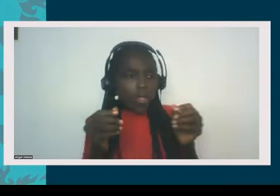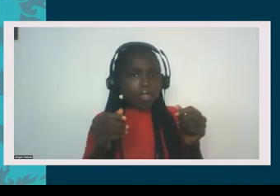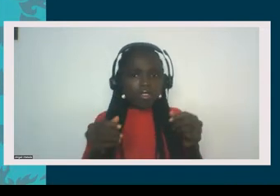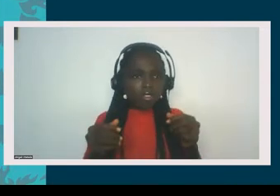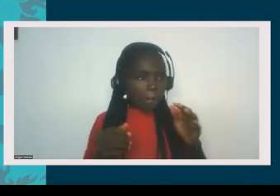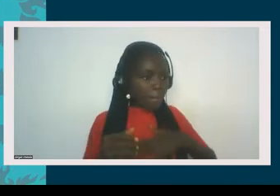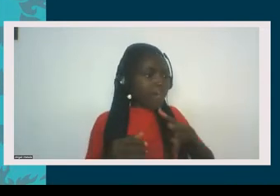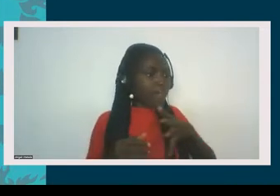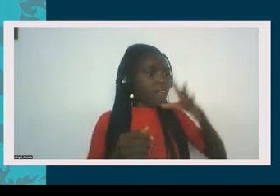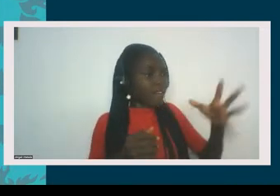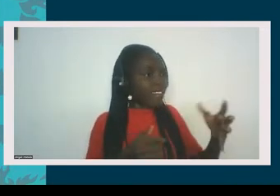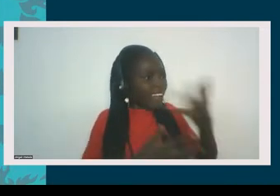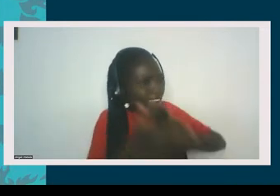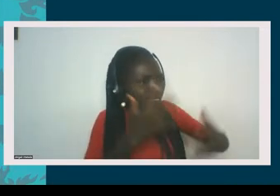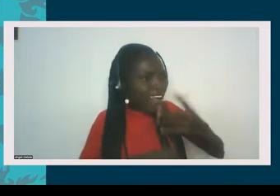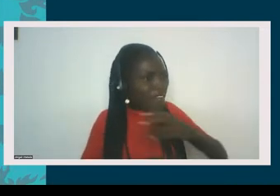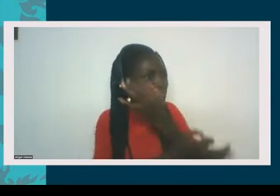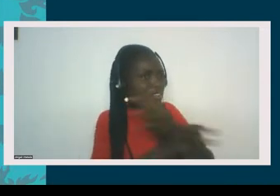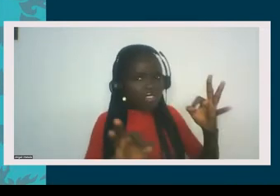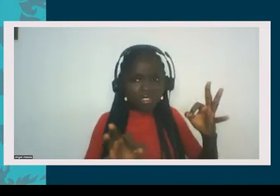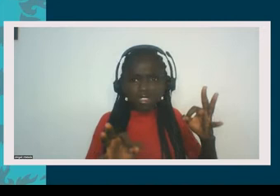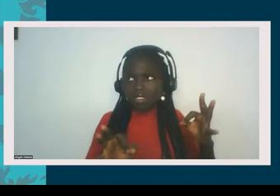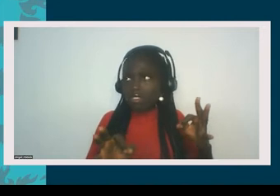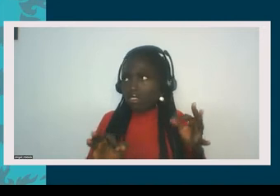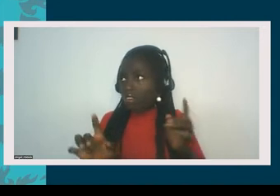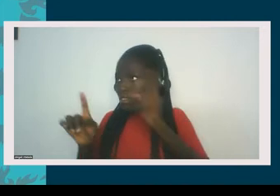these cultures and this, in this culture. So,